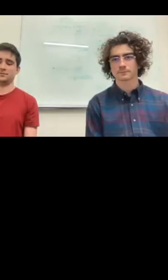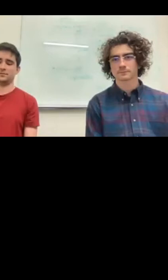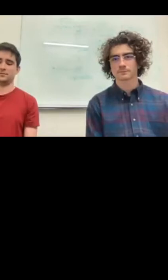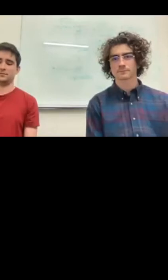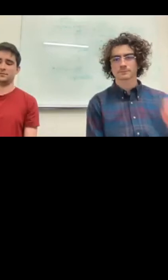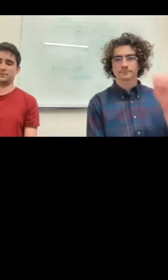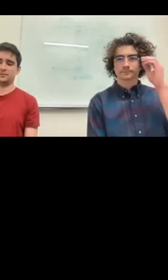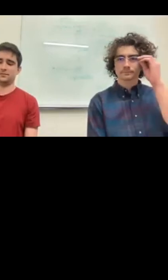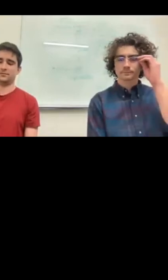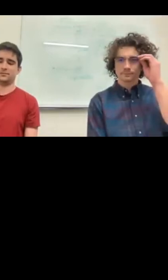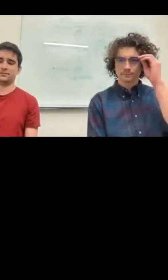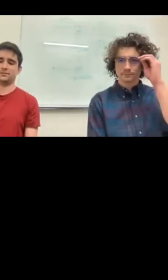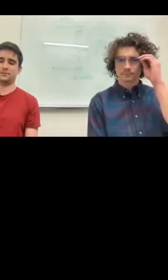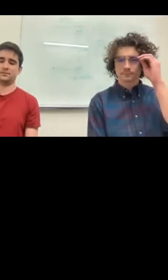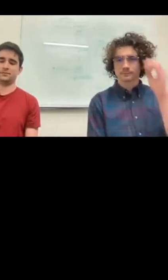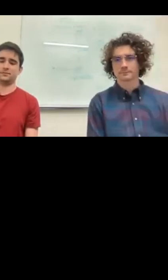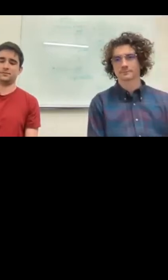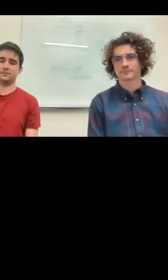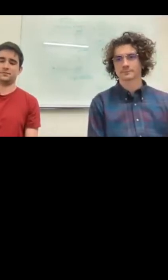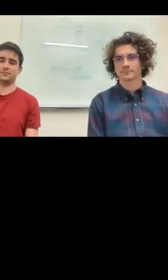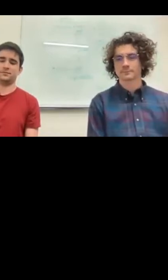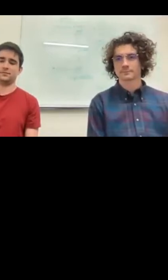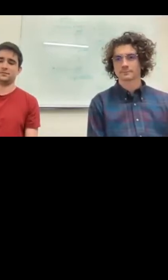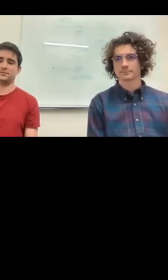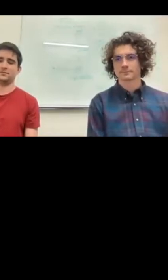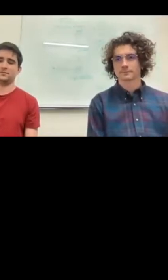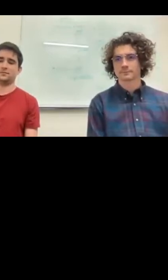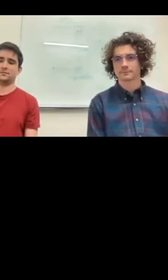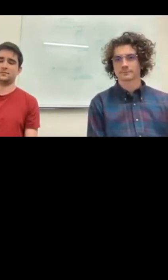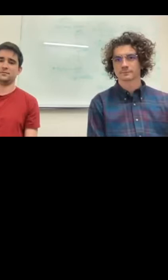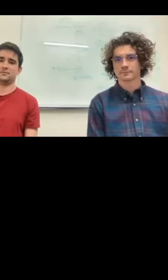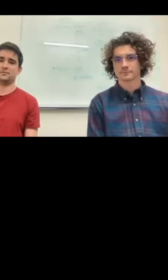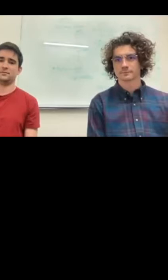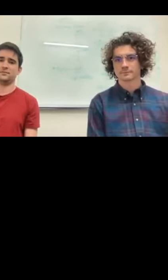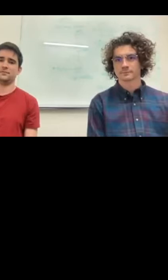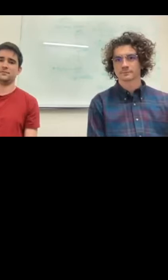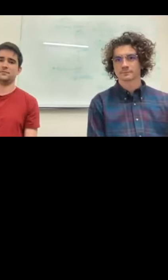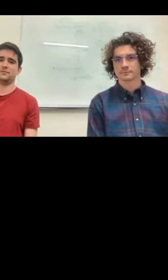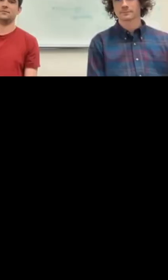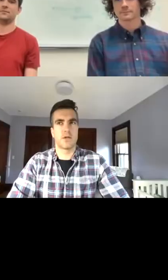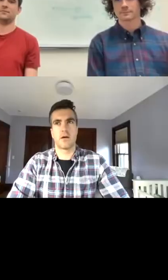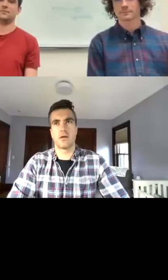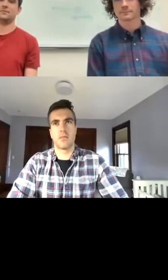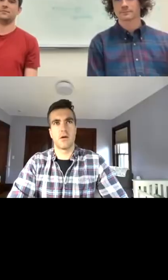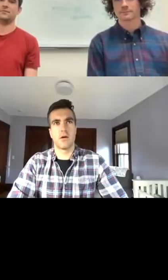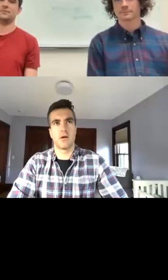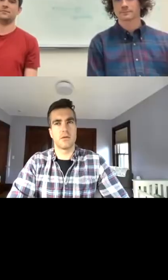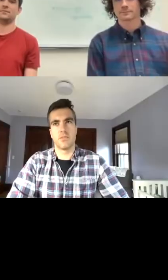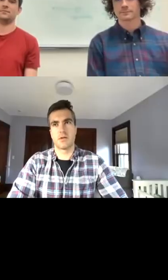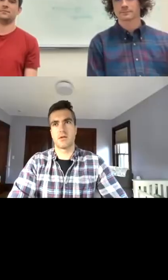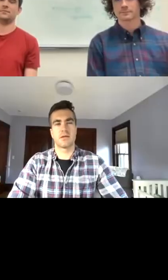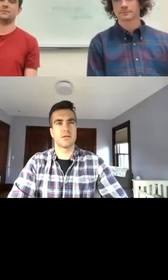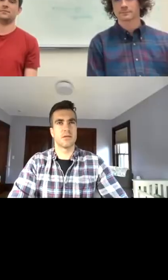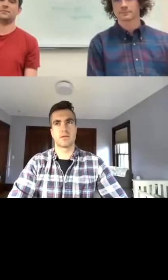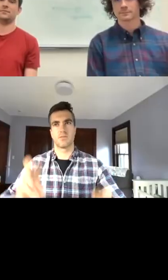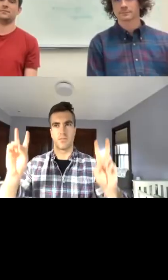I'm really excited to be introducing these two speakers from the University of Washington, Doug Tischer and David Juergens, and they're going to be talking about deep